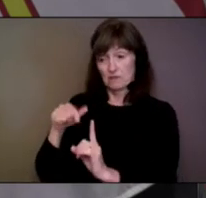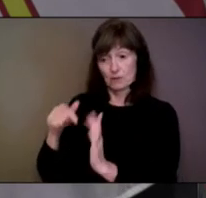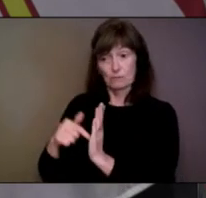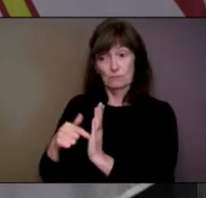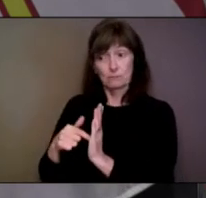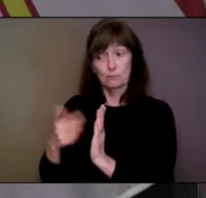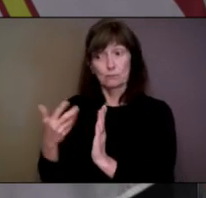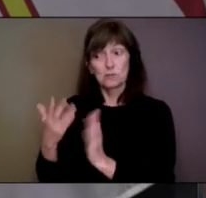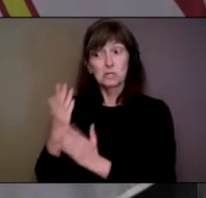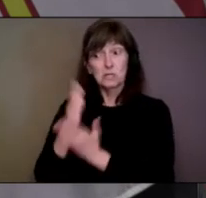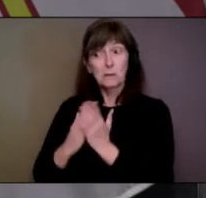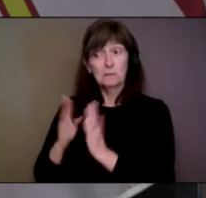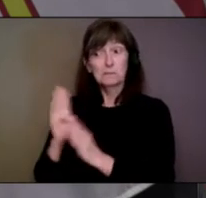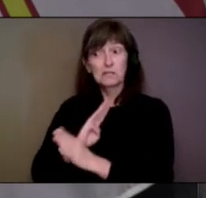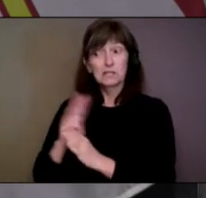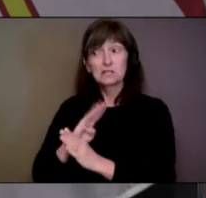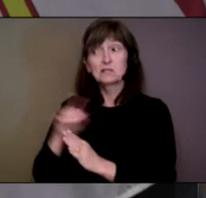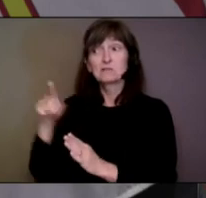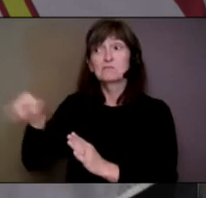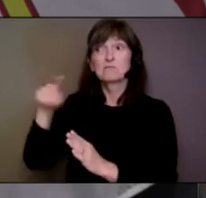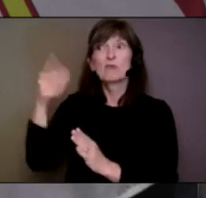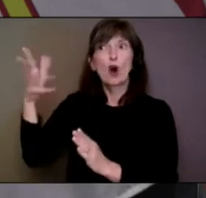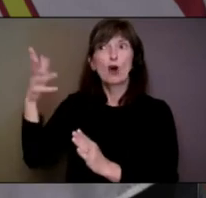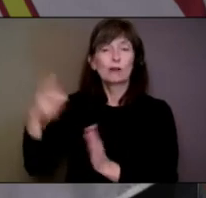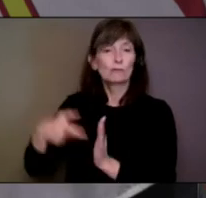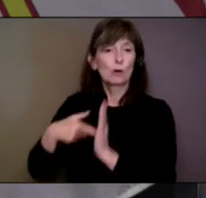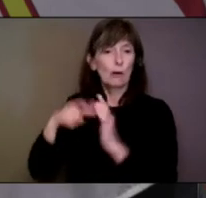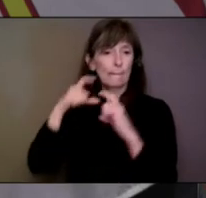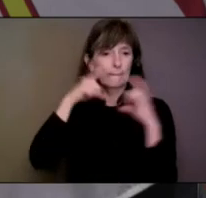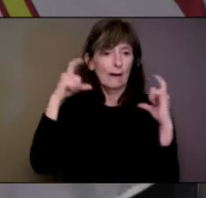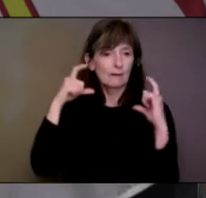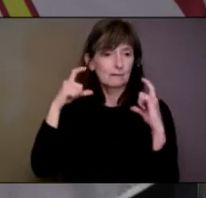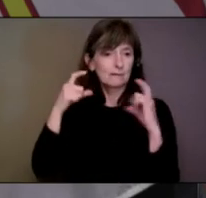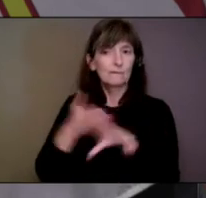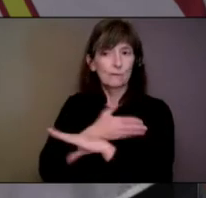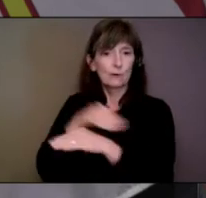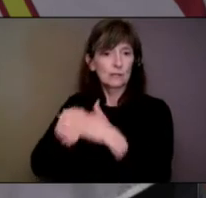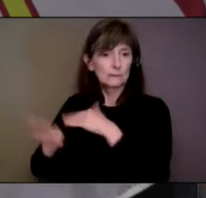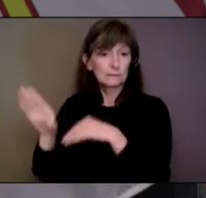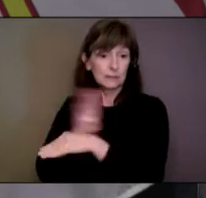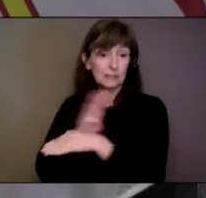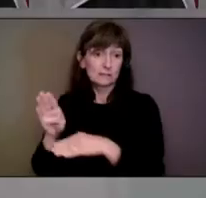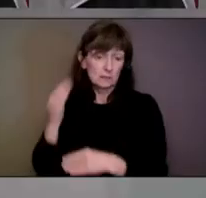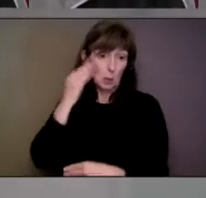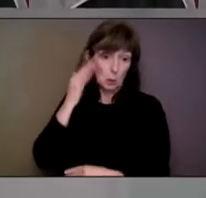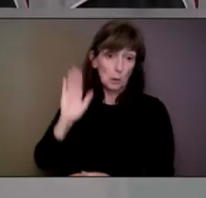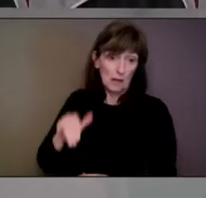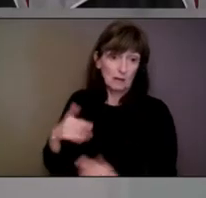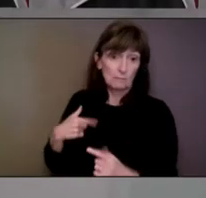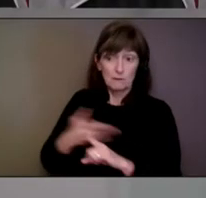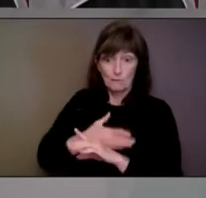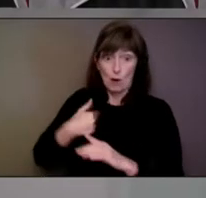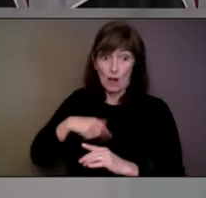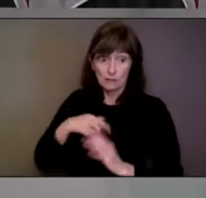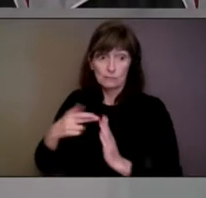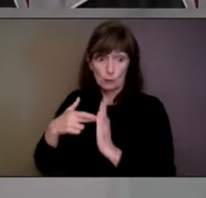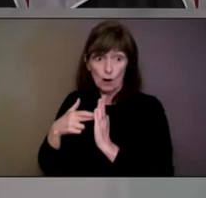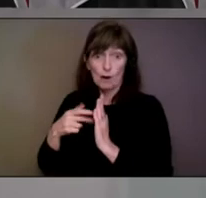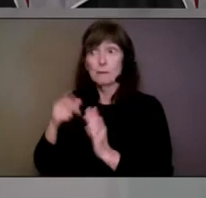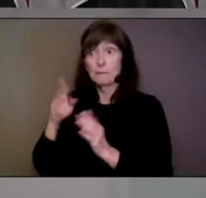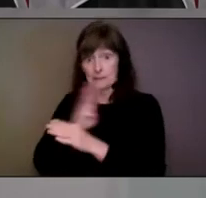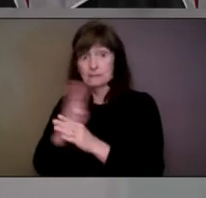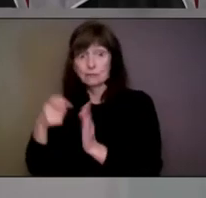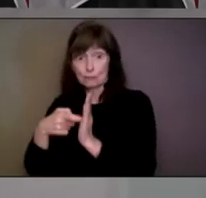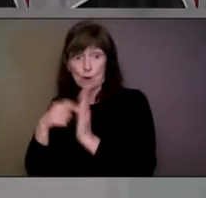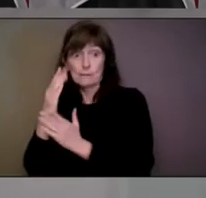businesses that were requiring masks for people to enter their business. So I know that people